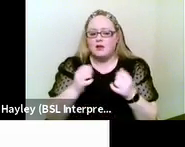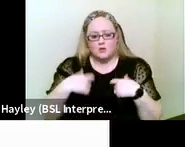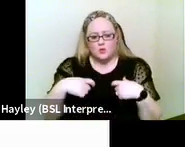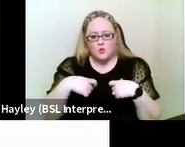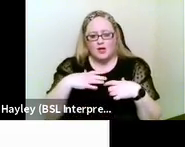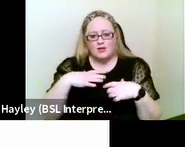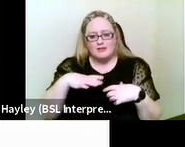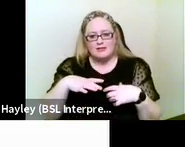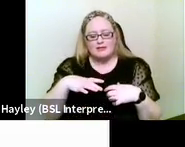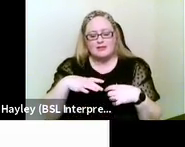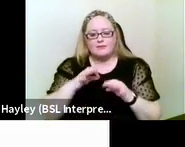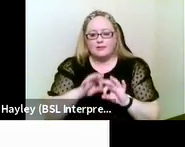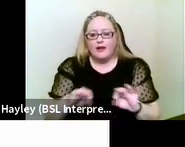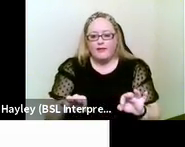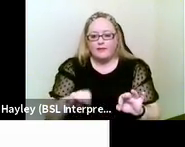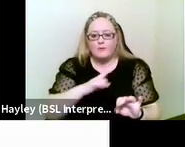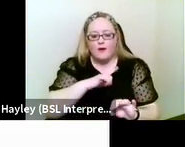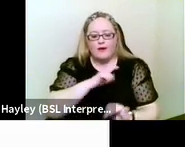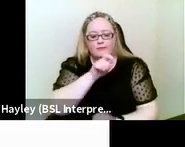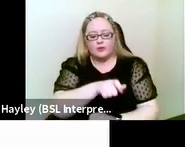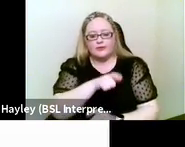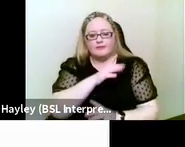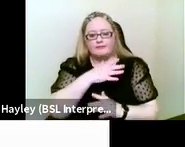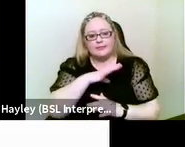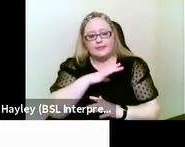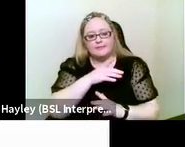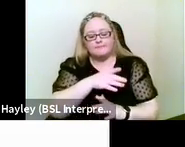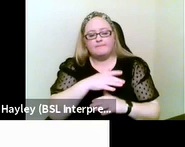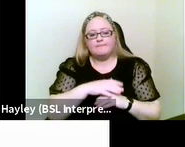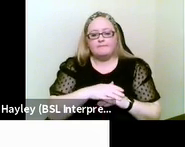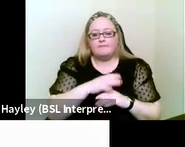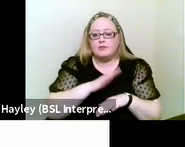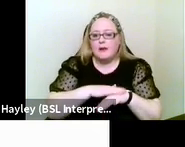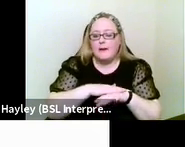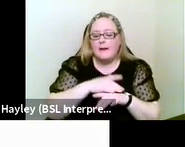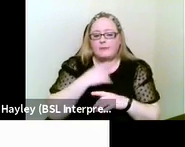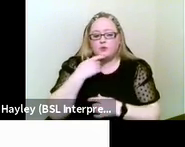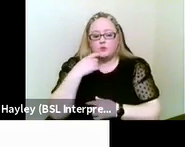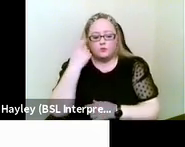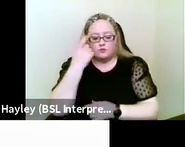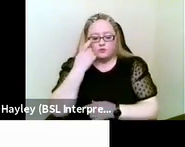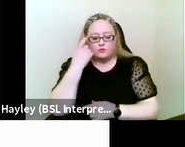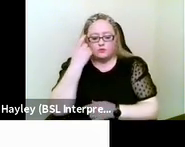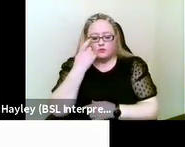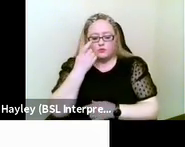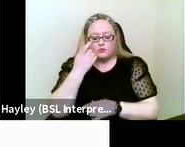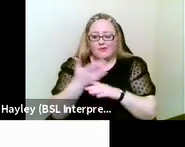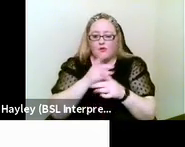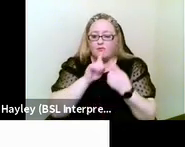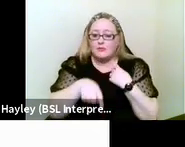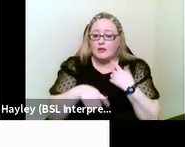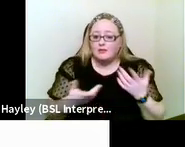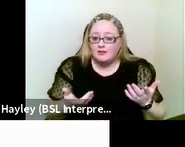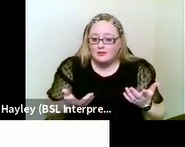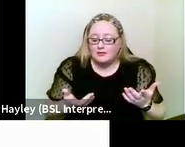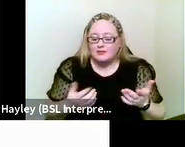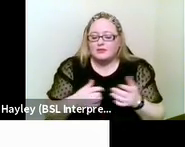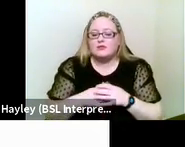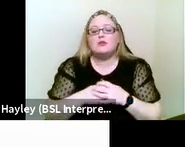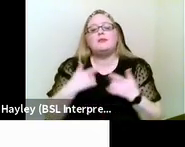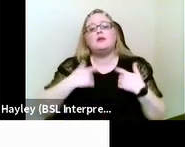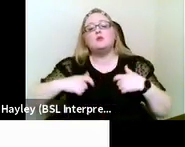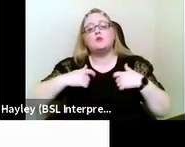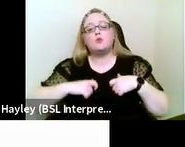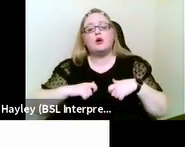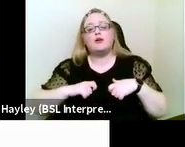the person needs more time to think through their response. Particularly, and as we know as social workers, we spend a lot of time doing this, our